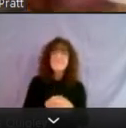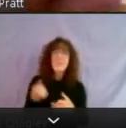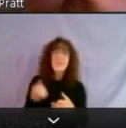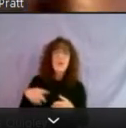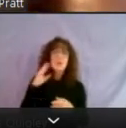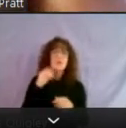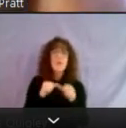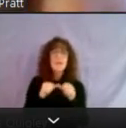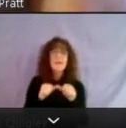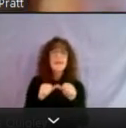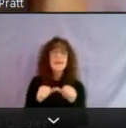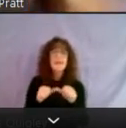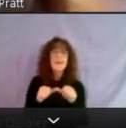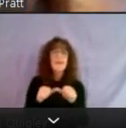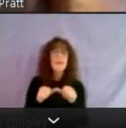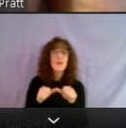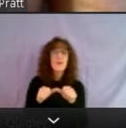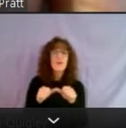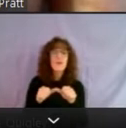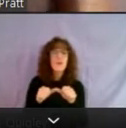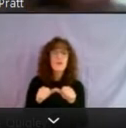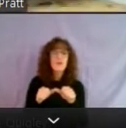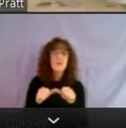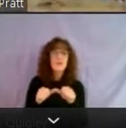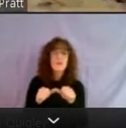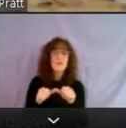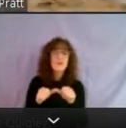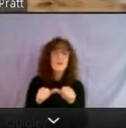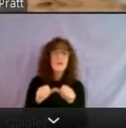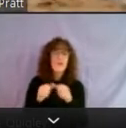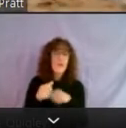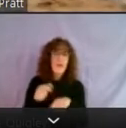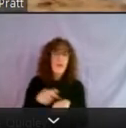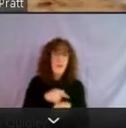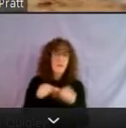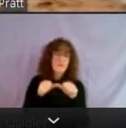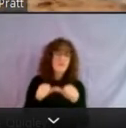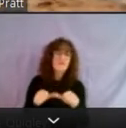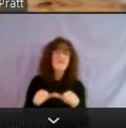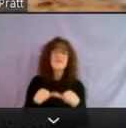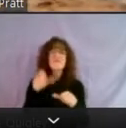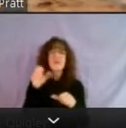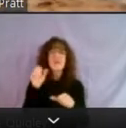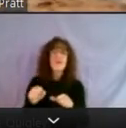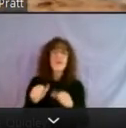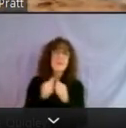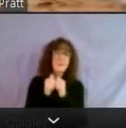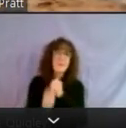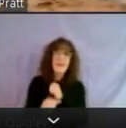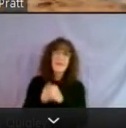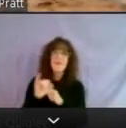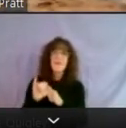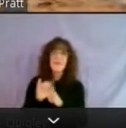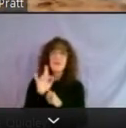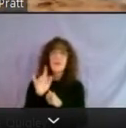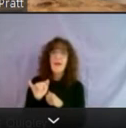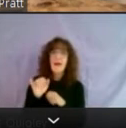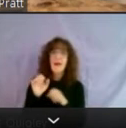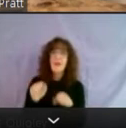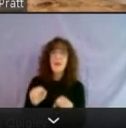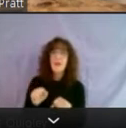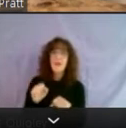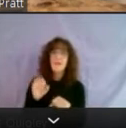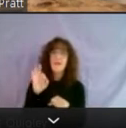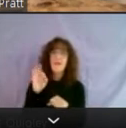continue for the length or the, the duration of forbearance. that, that could go on beyond July. I've